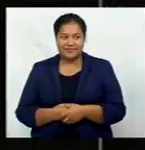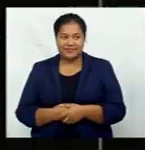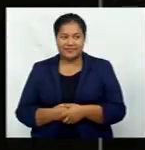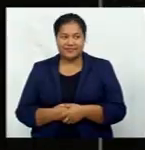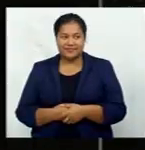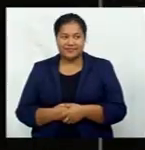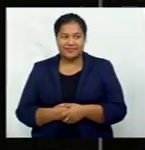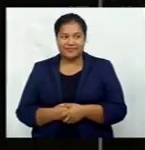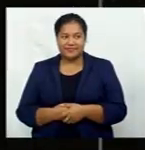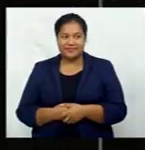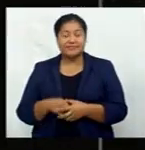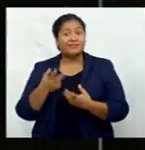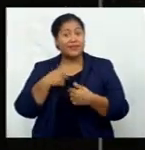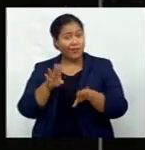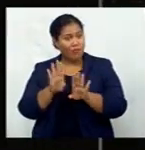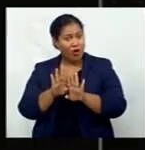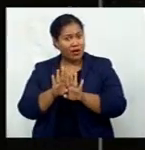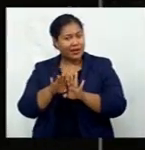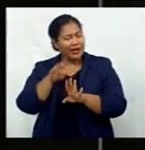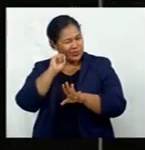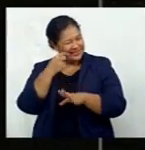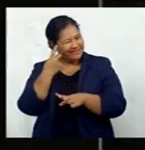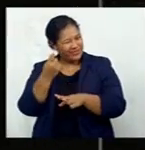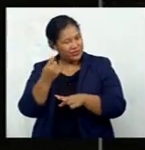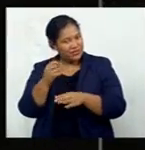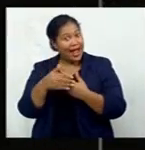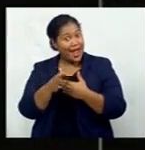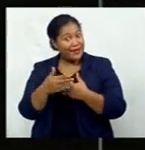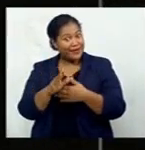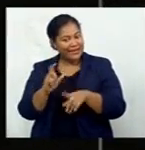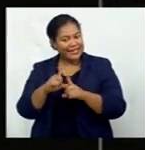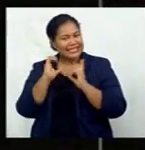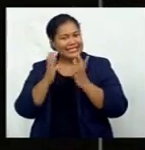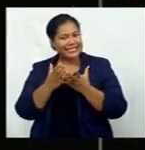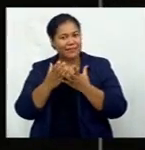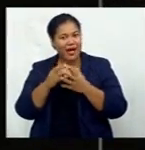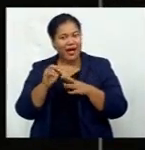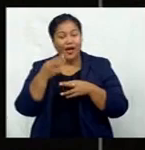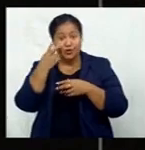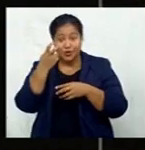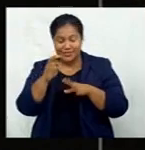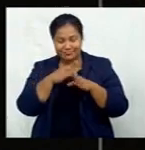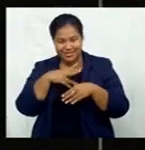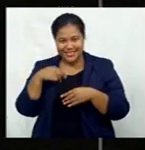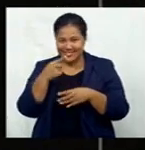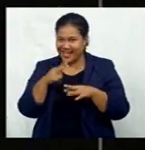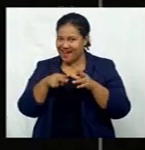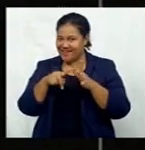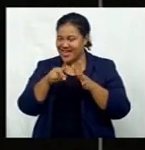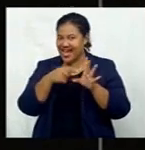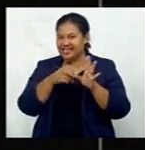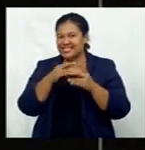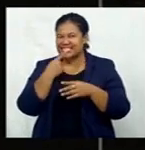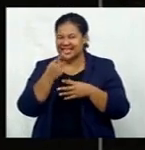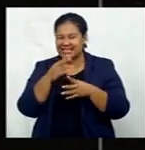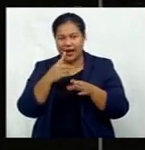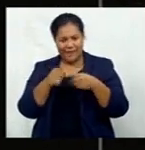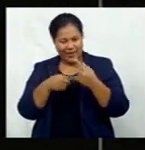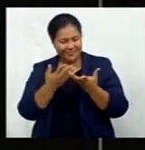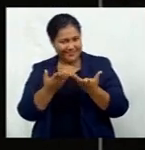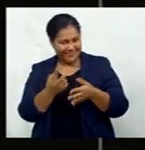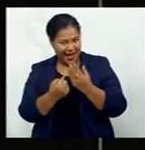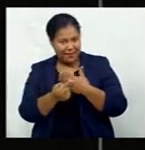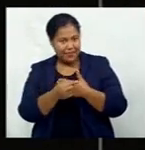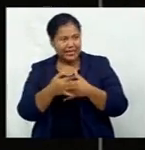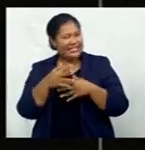With our borders expected to reopen by December, Tourism Minister Fayyaz Koya says given the fluid situation, it's difficult to